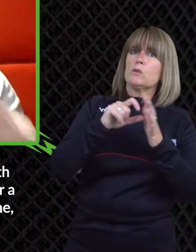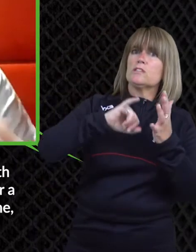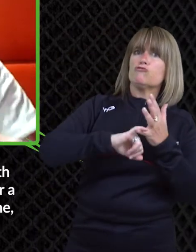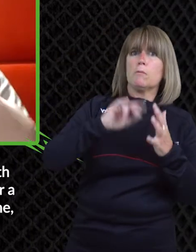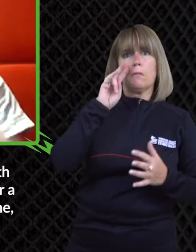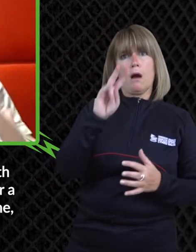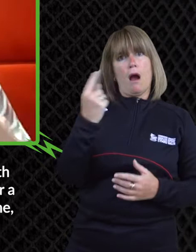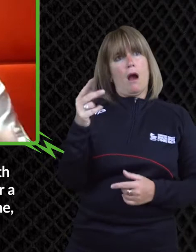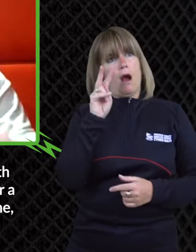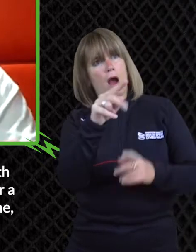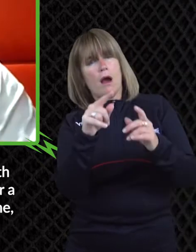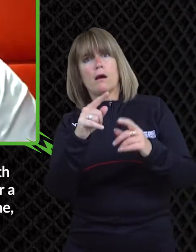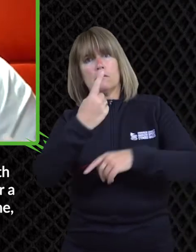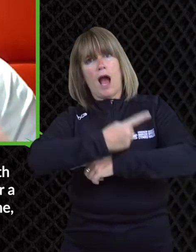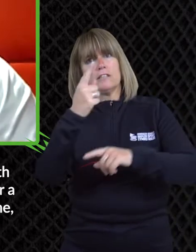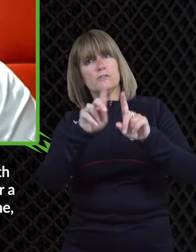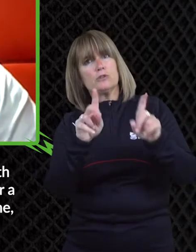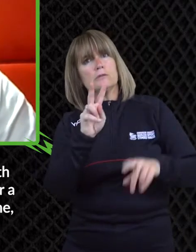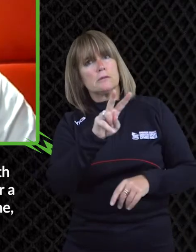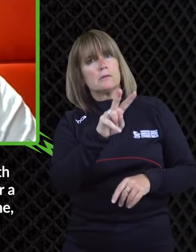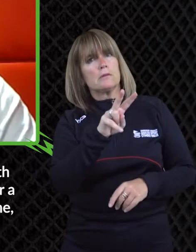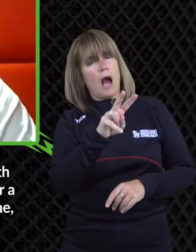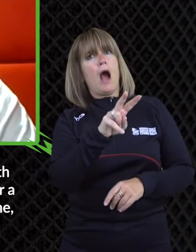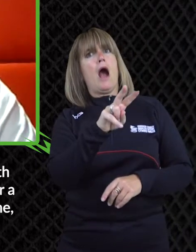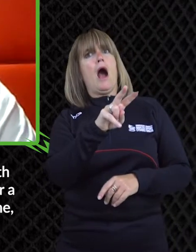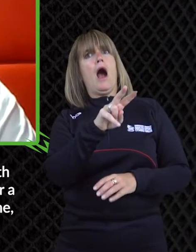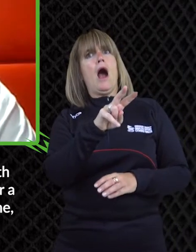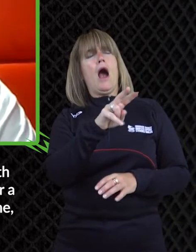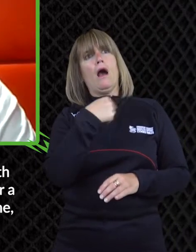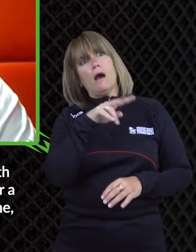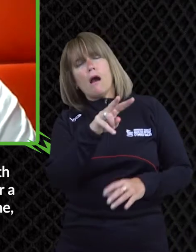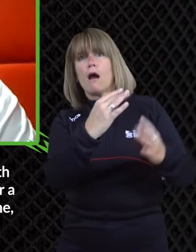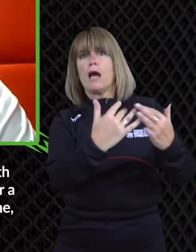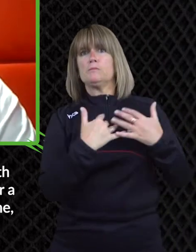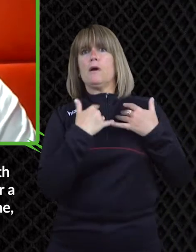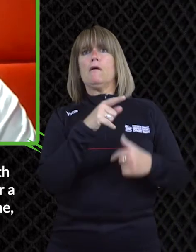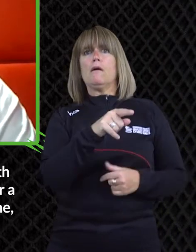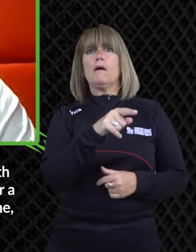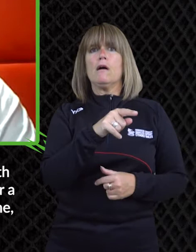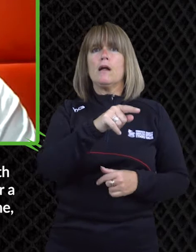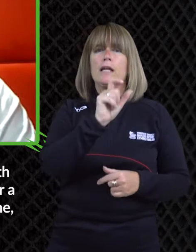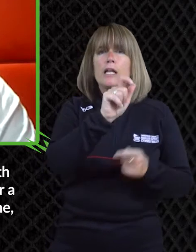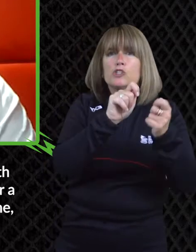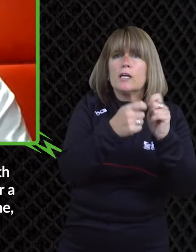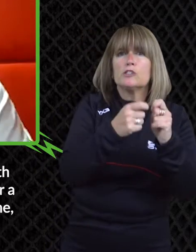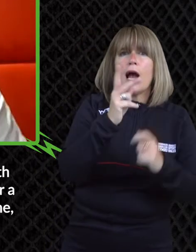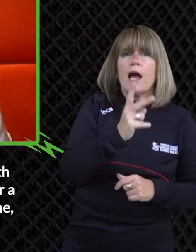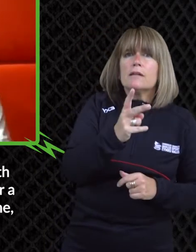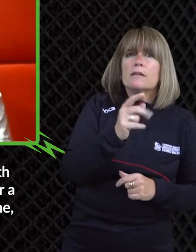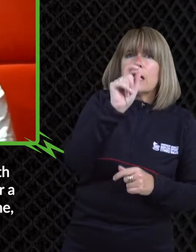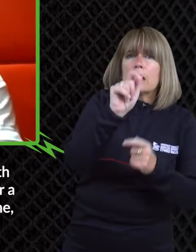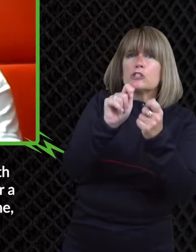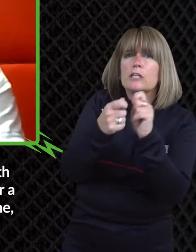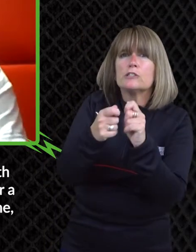gather obviously speaking from a non-disabled person if a person with down syndrome saw themselves in that advert you know not only would